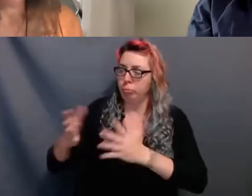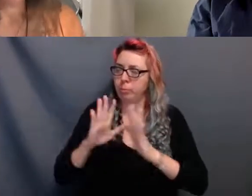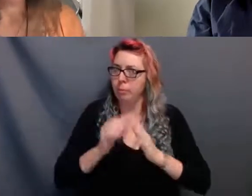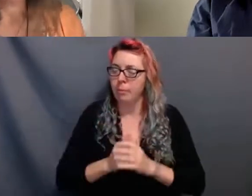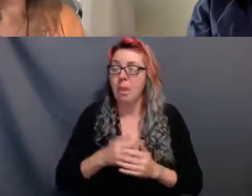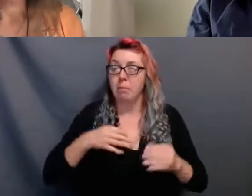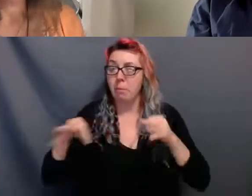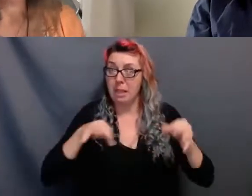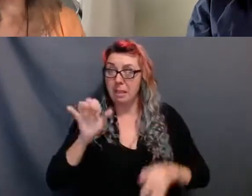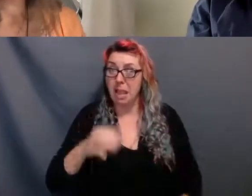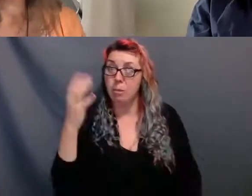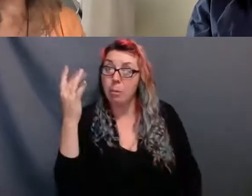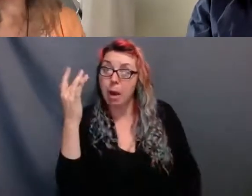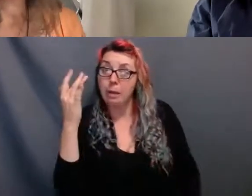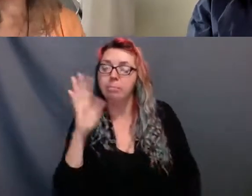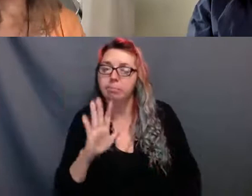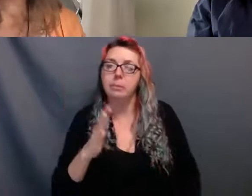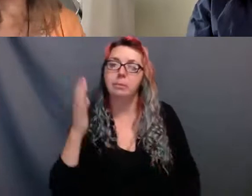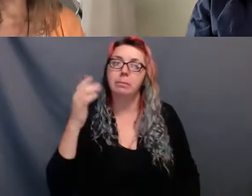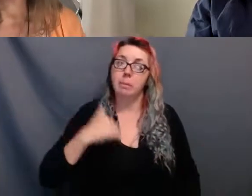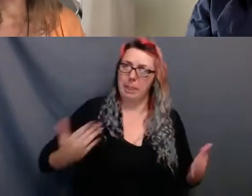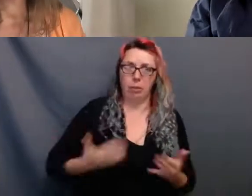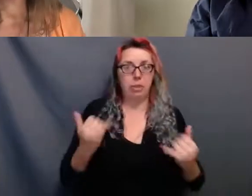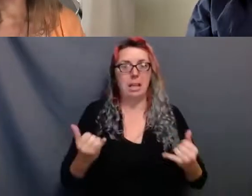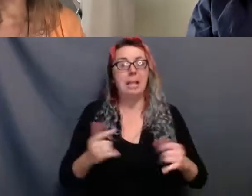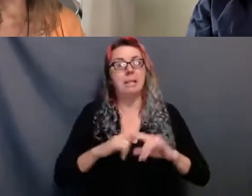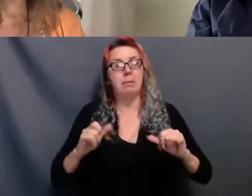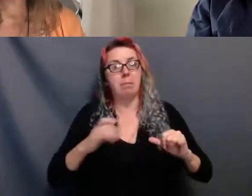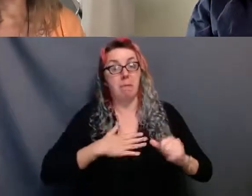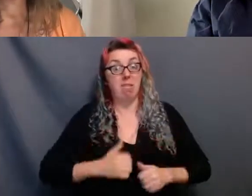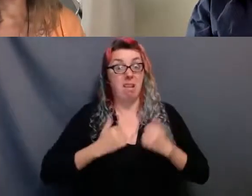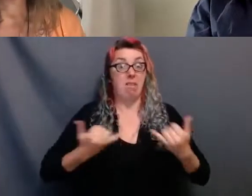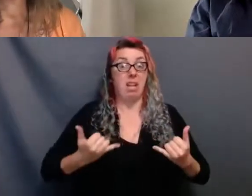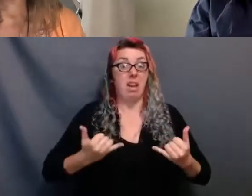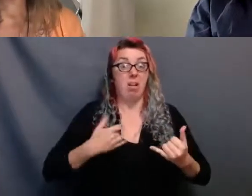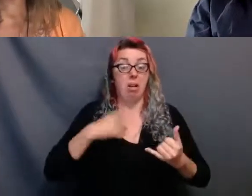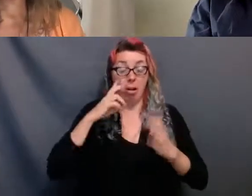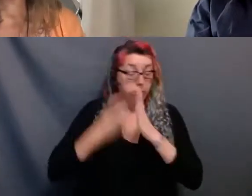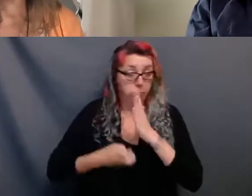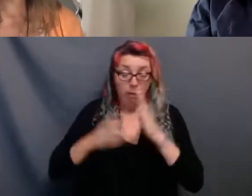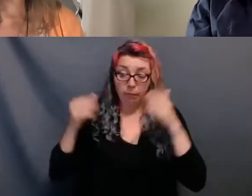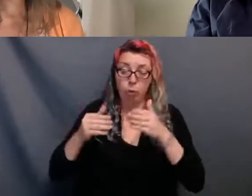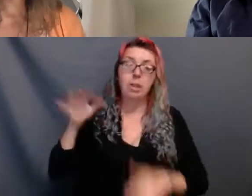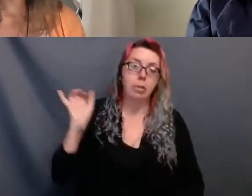This is my reality. My community, my entire family,